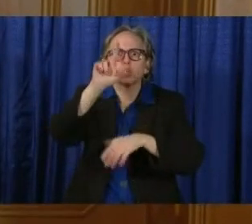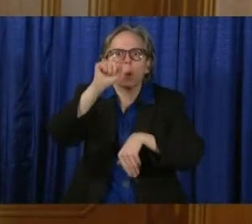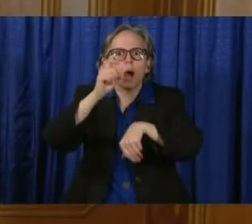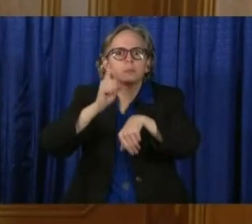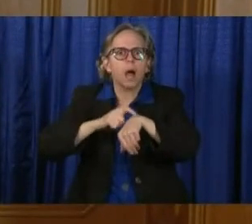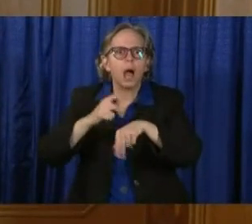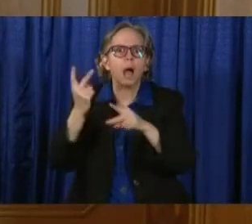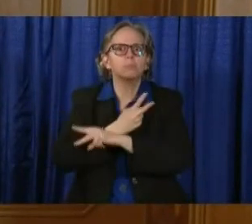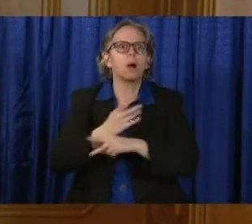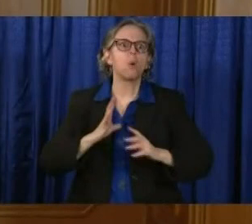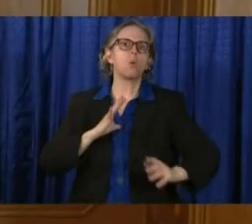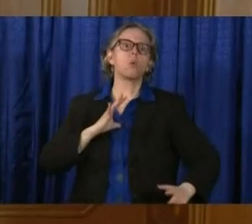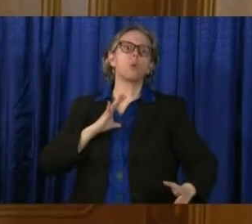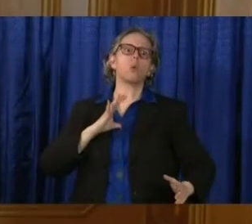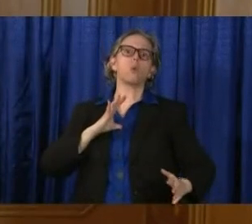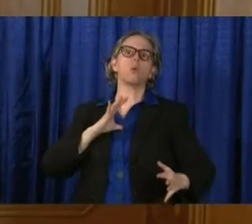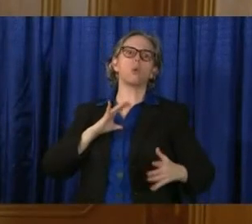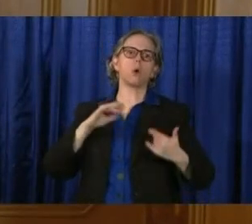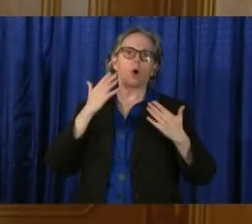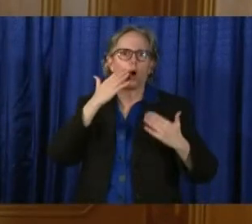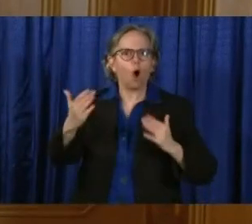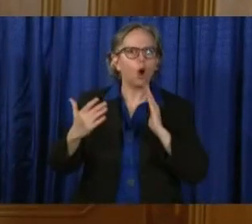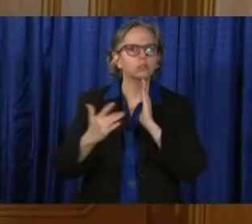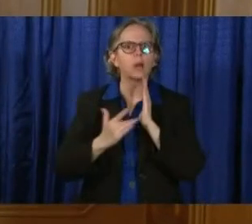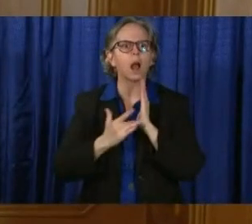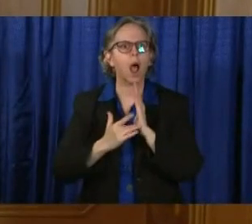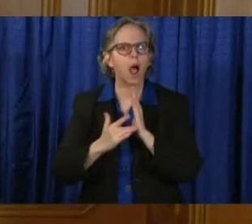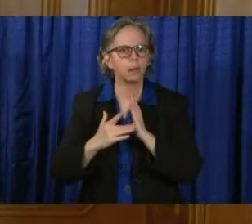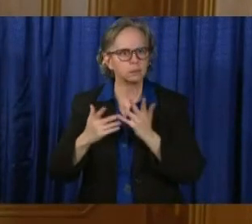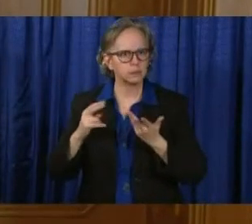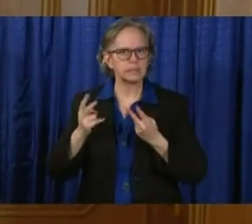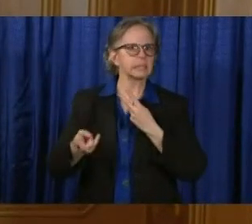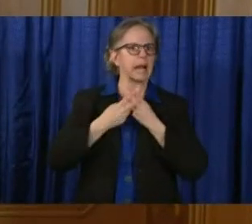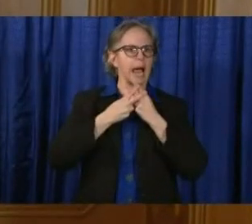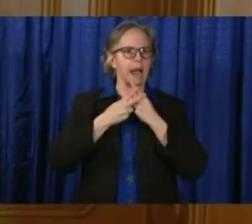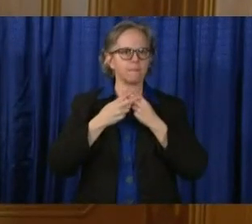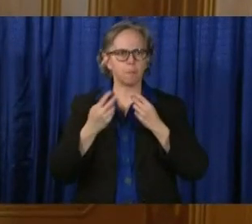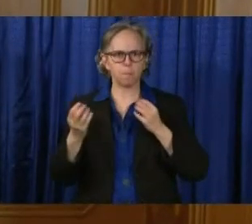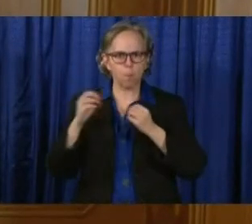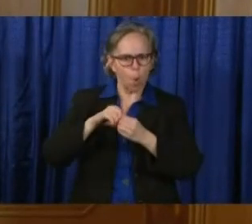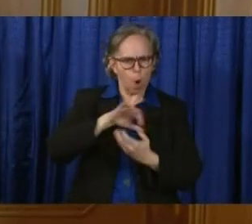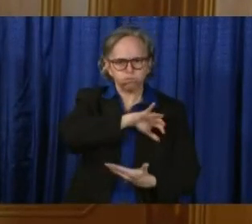That's going to give us a great, great tool.